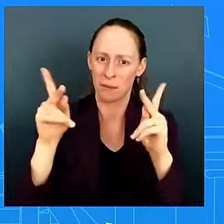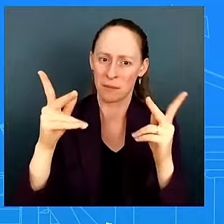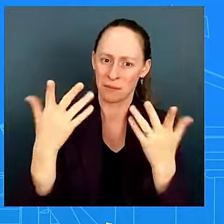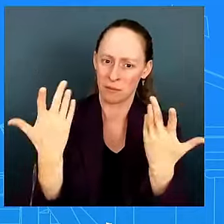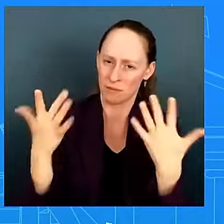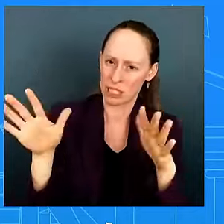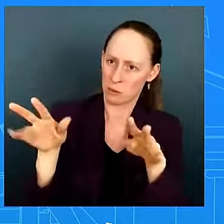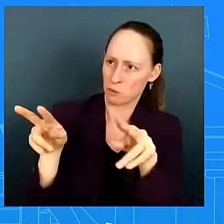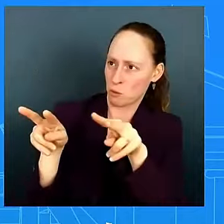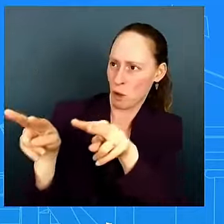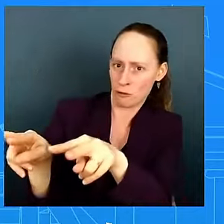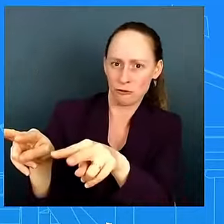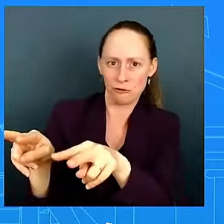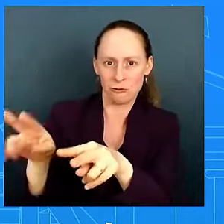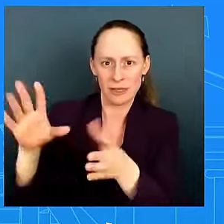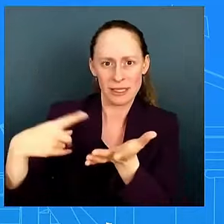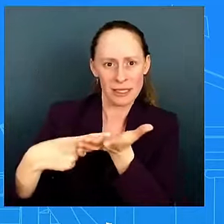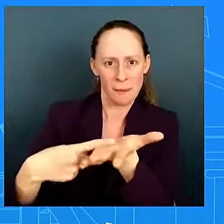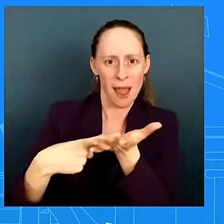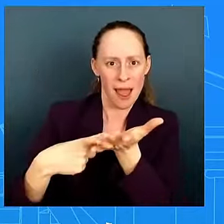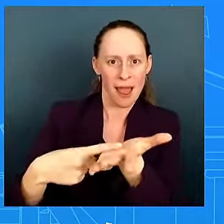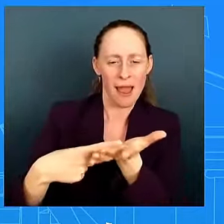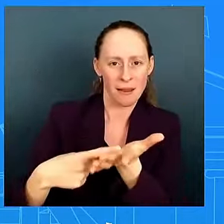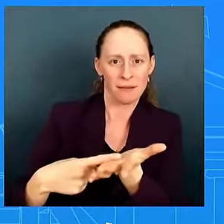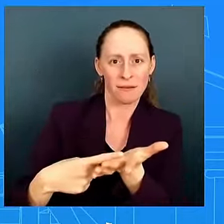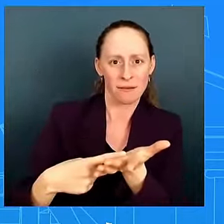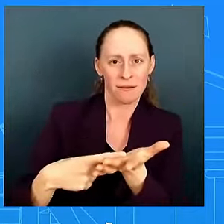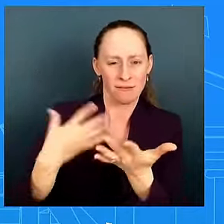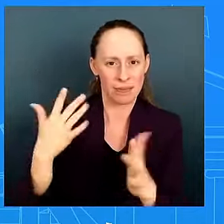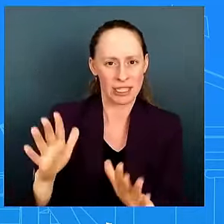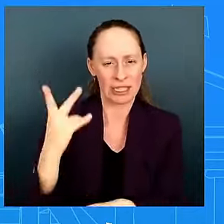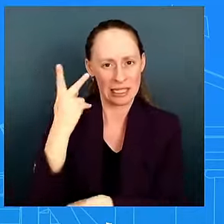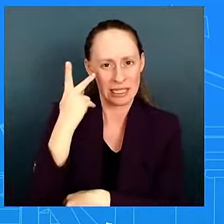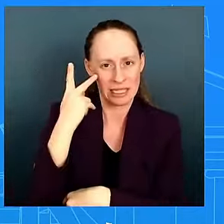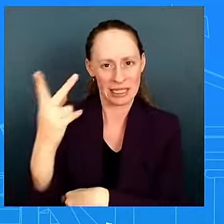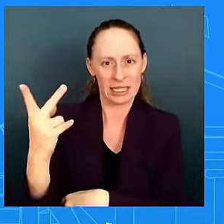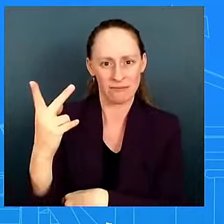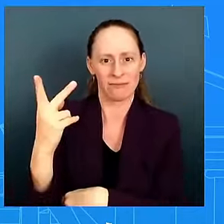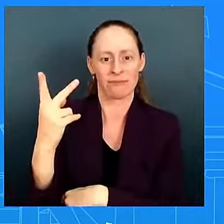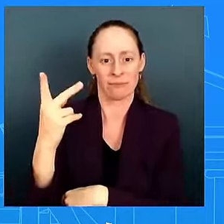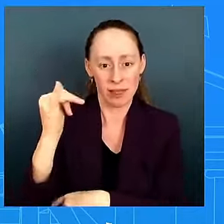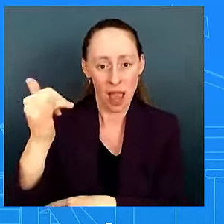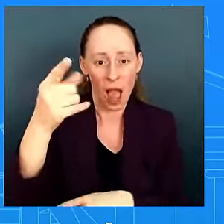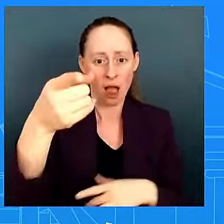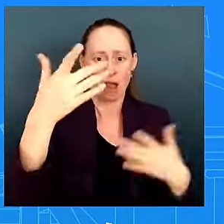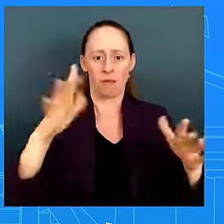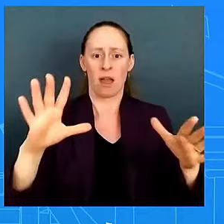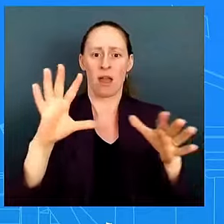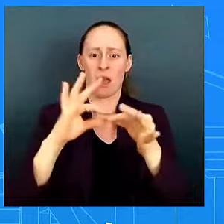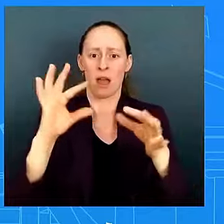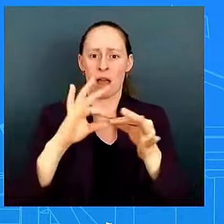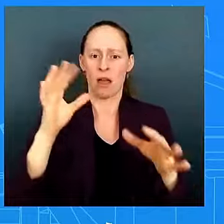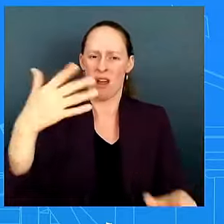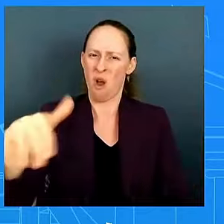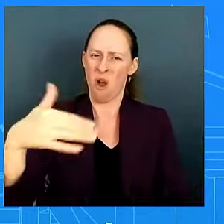they get a very different story from you you just described a very different sounding president obviously other administration officials